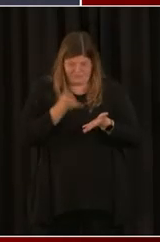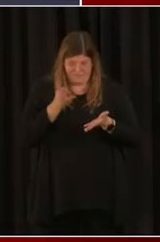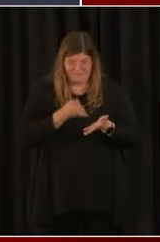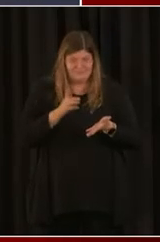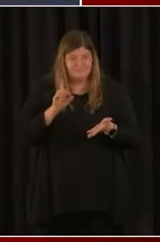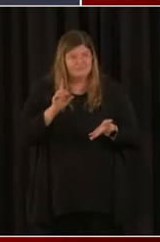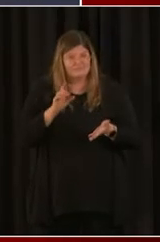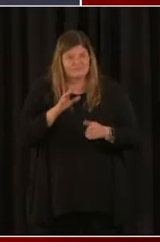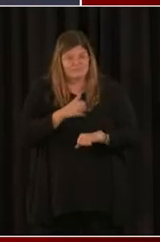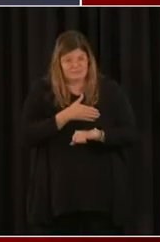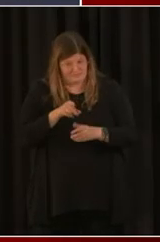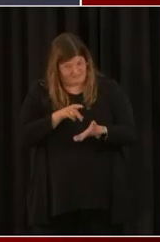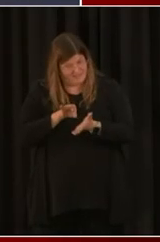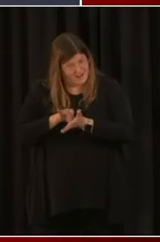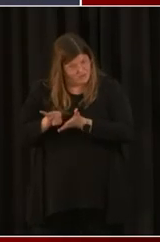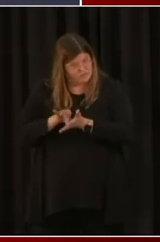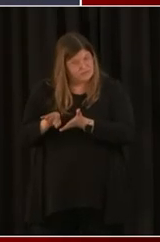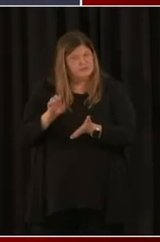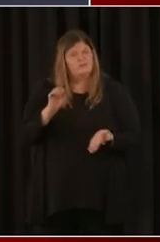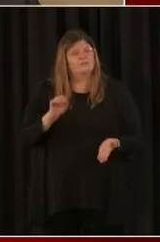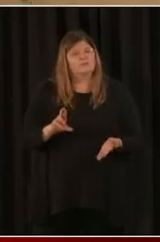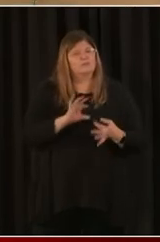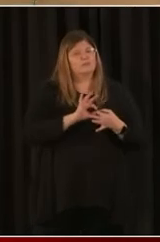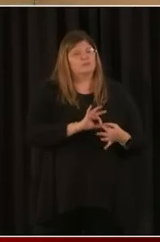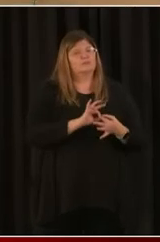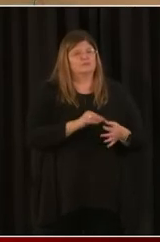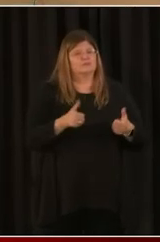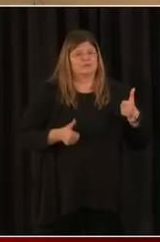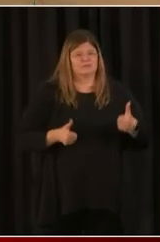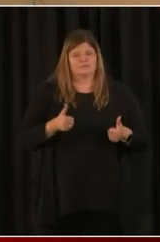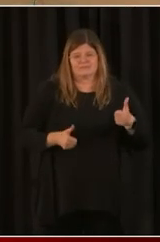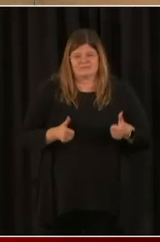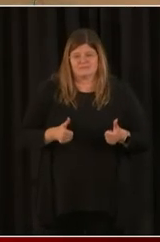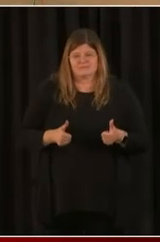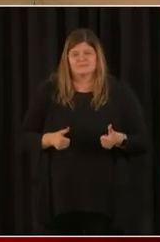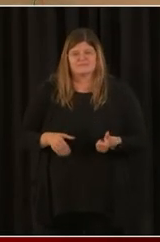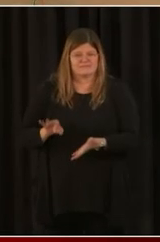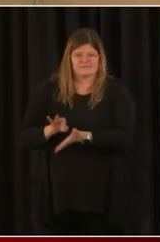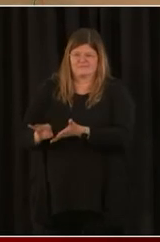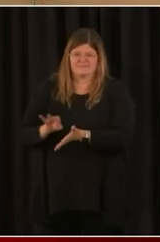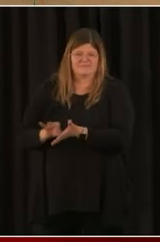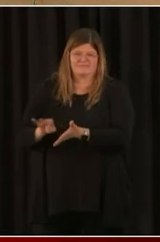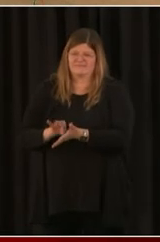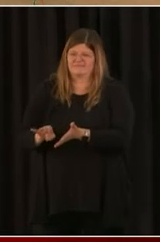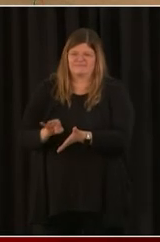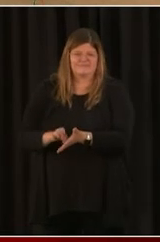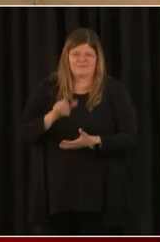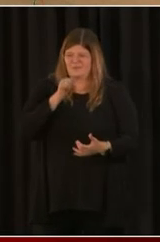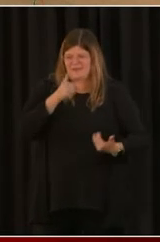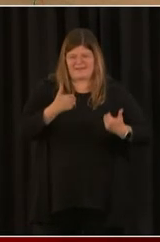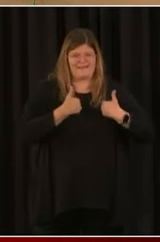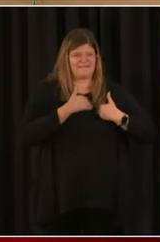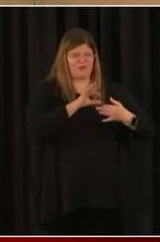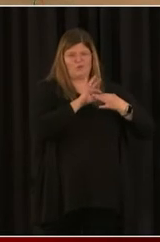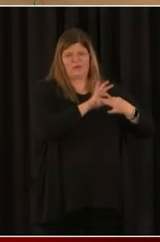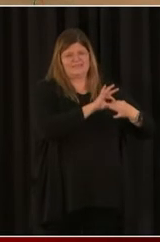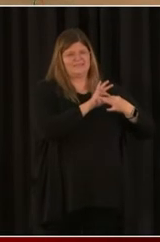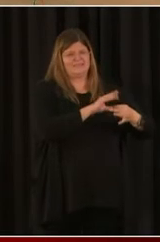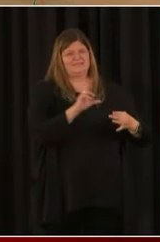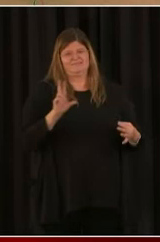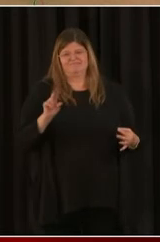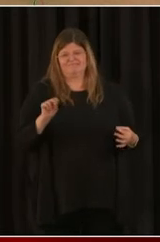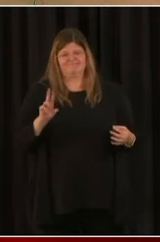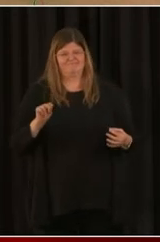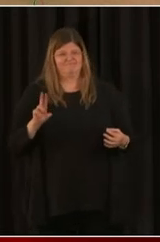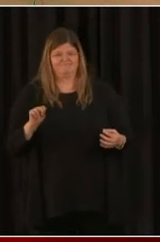eligible for. We have a sophisticated team that does that, and then we make decisions based upon that. I wasn't interested in